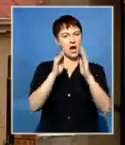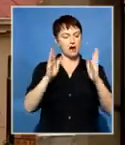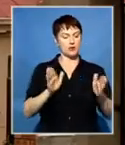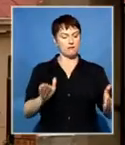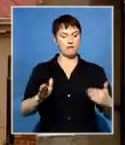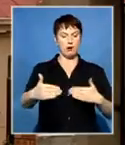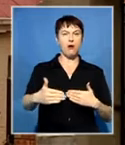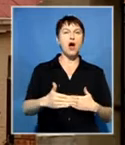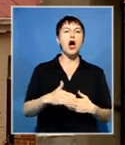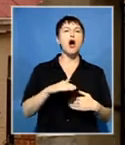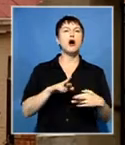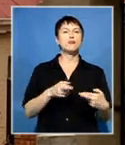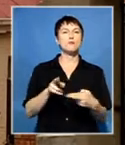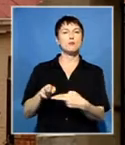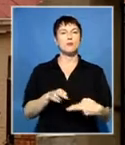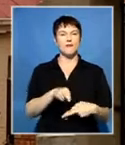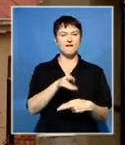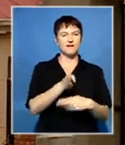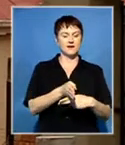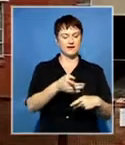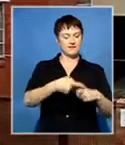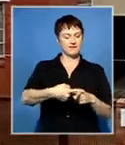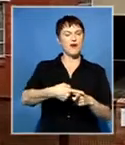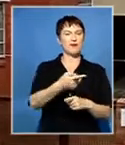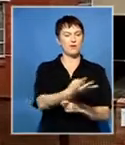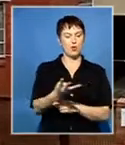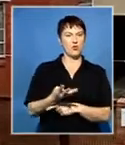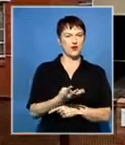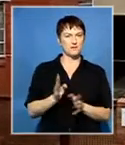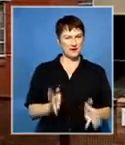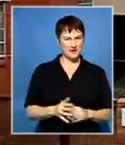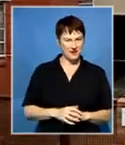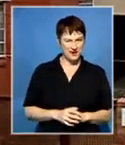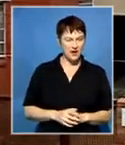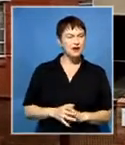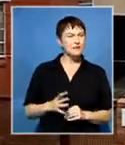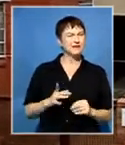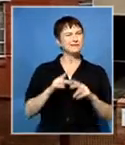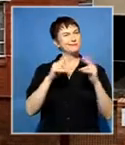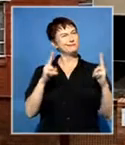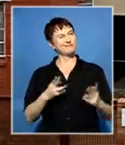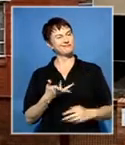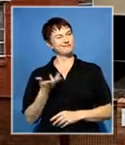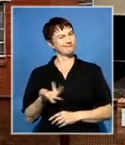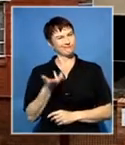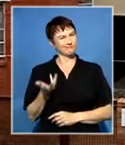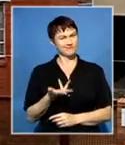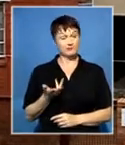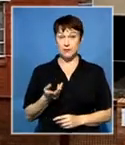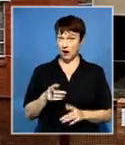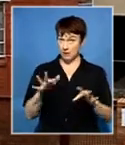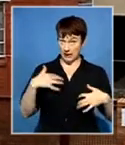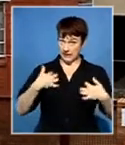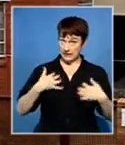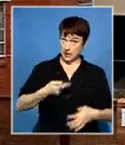houses and hardly aesthetically pleasing. Yet some are willing to fork out millions to